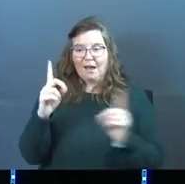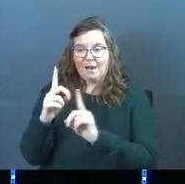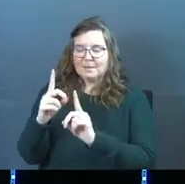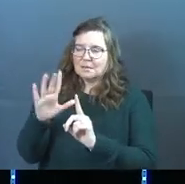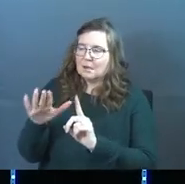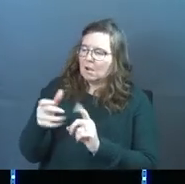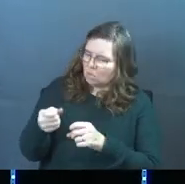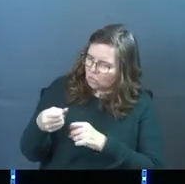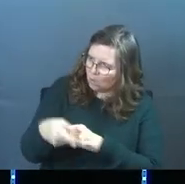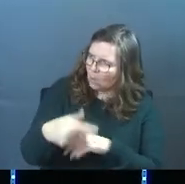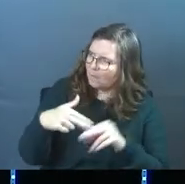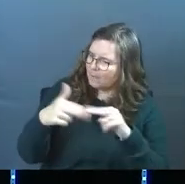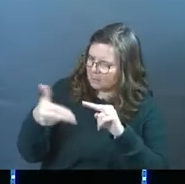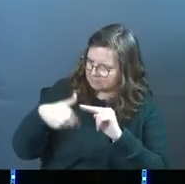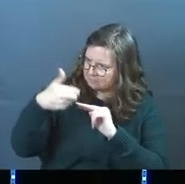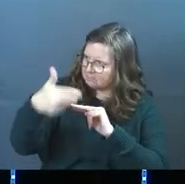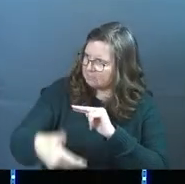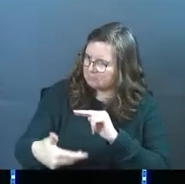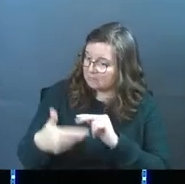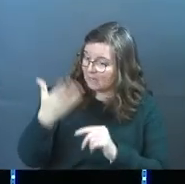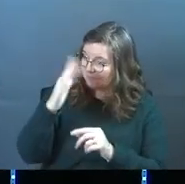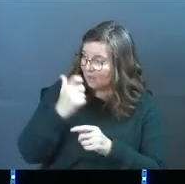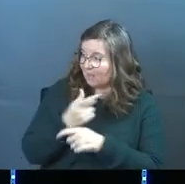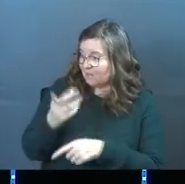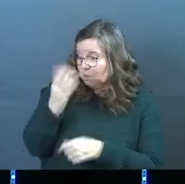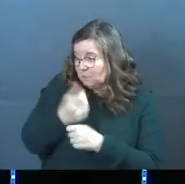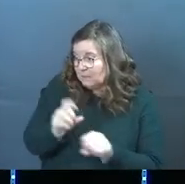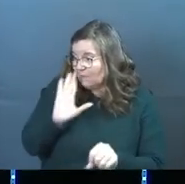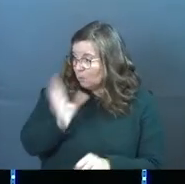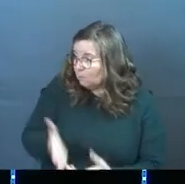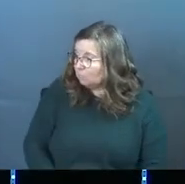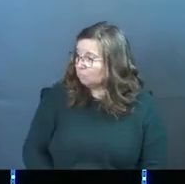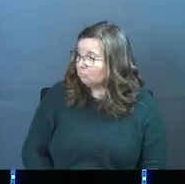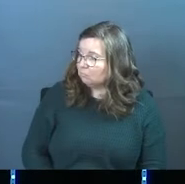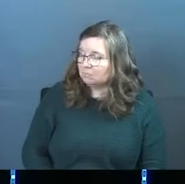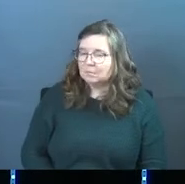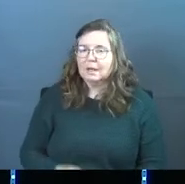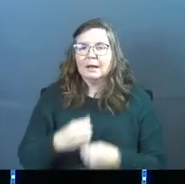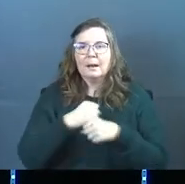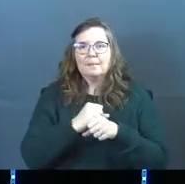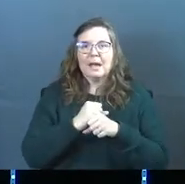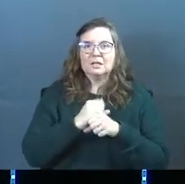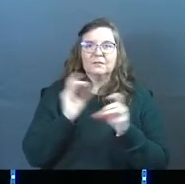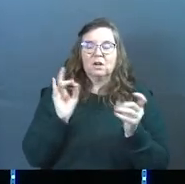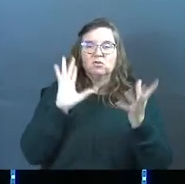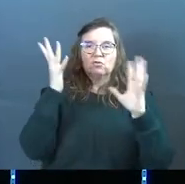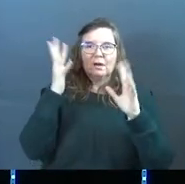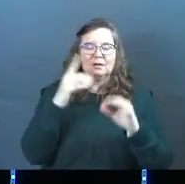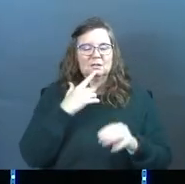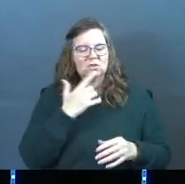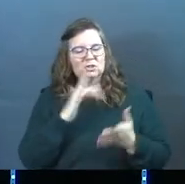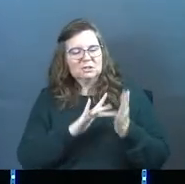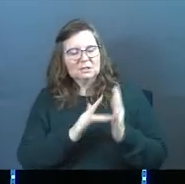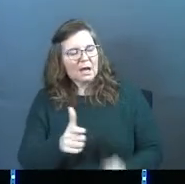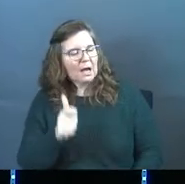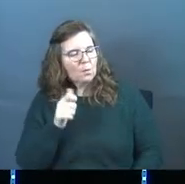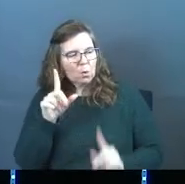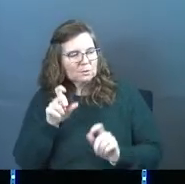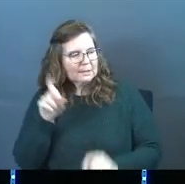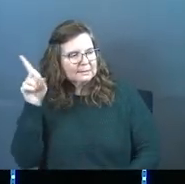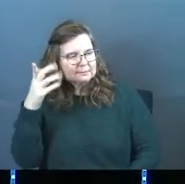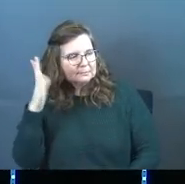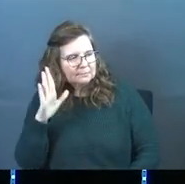and he's like, throw yourself off the building. If God loves you, I guess he'll save you. Manufacture a crisis. And Jesus says, I won't test him.